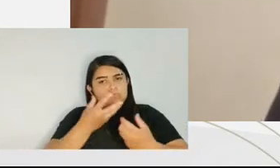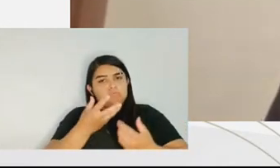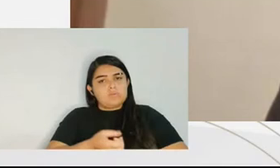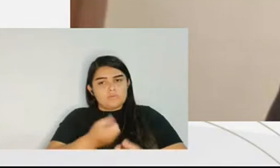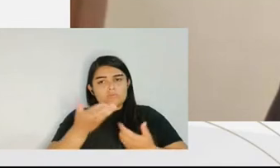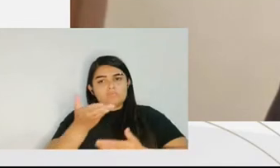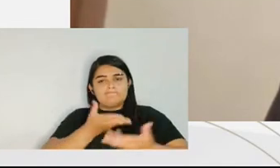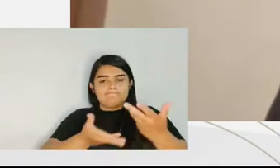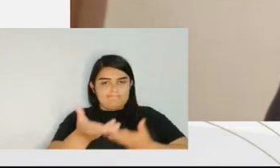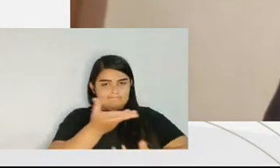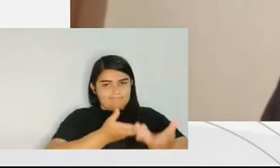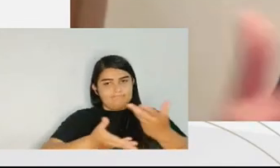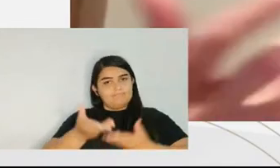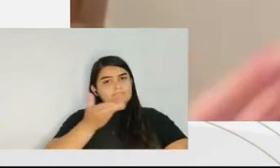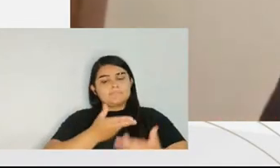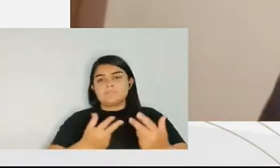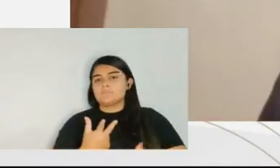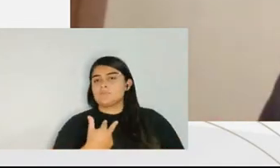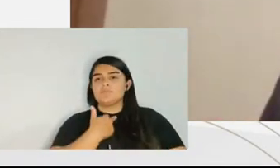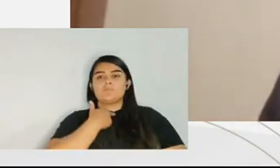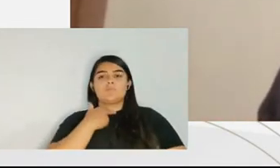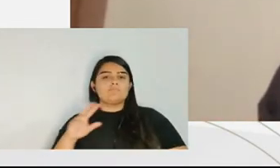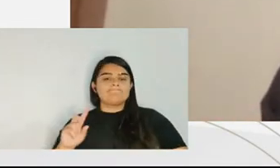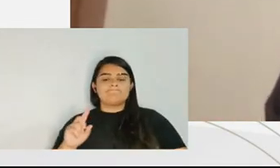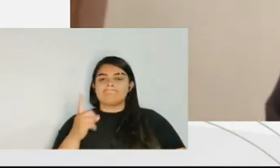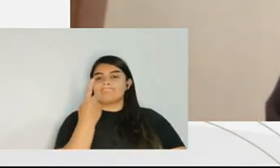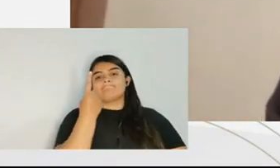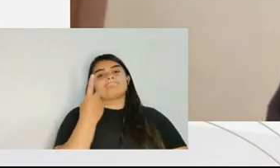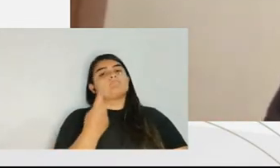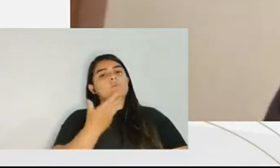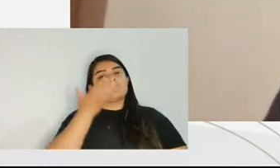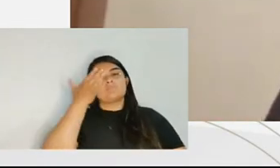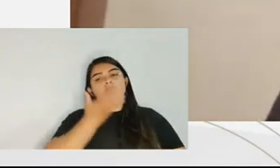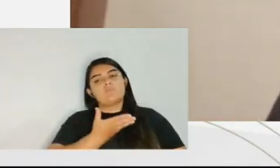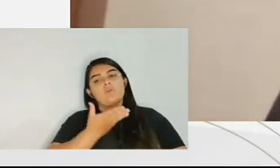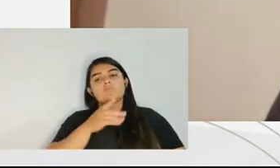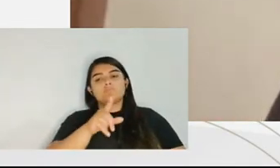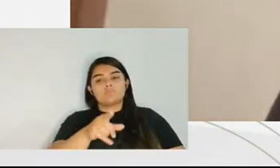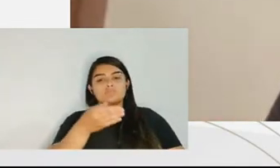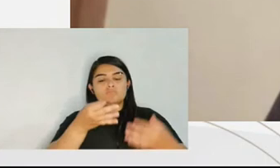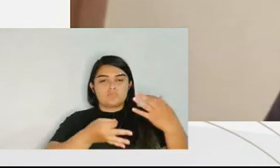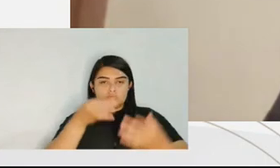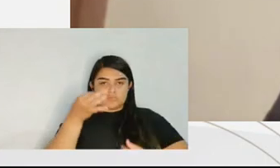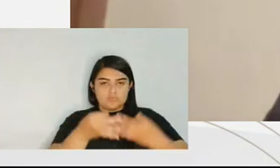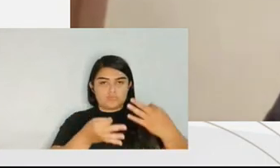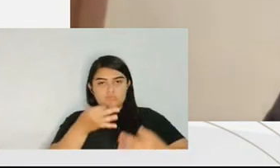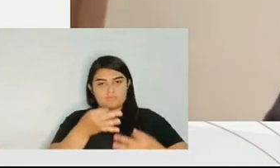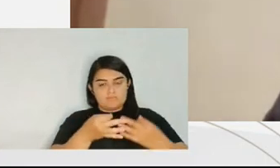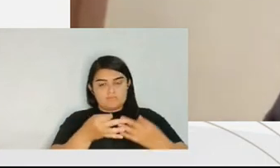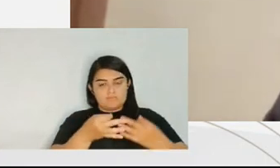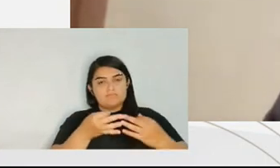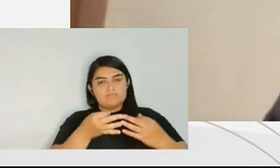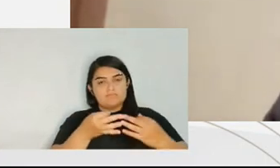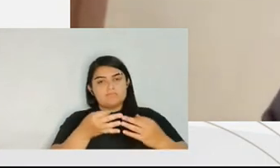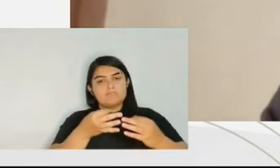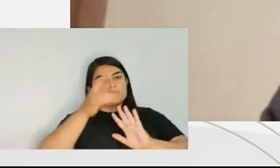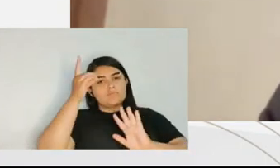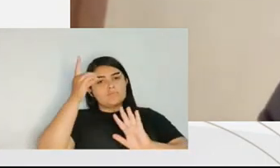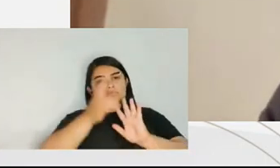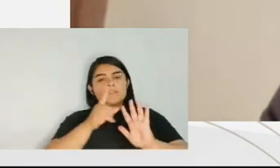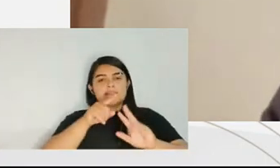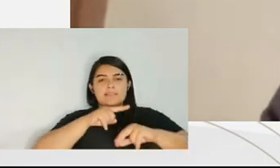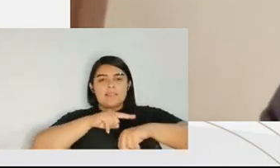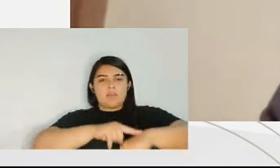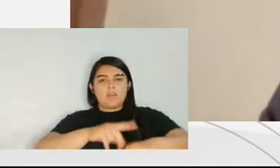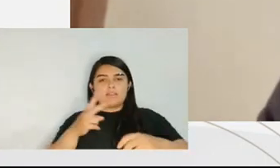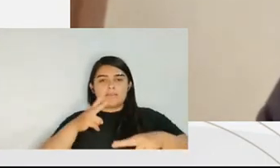the manifestation of the collaborators. So it can't be the only proof on which the judge will